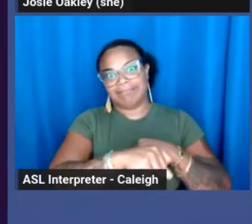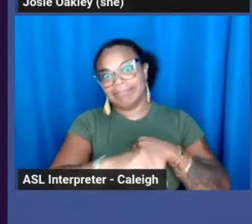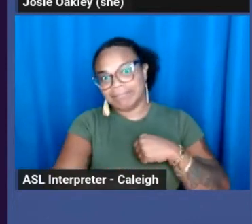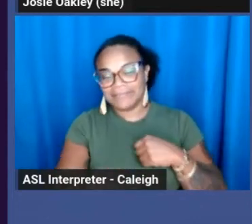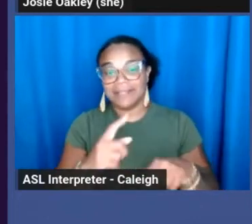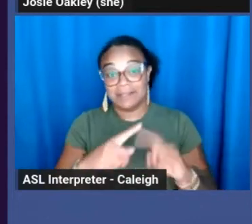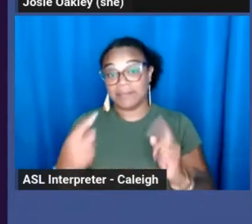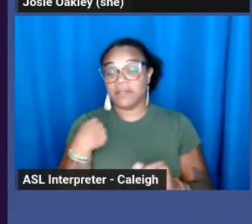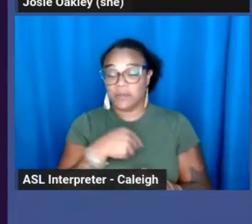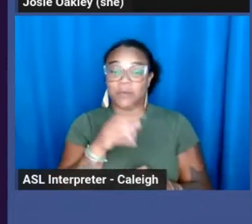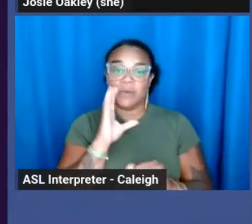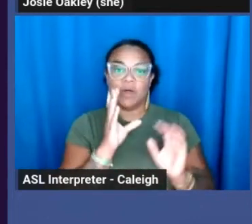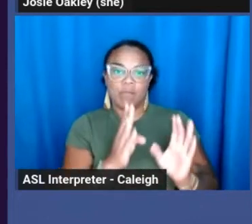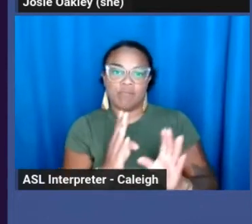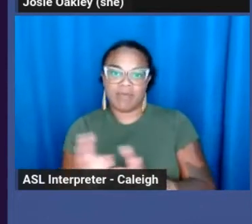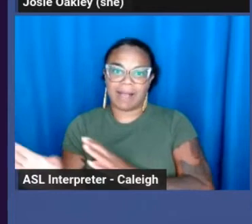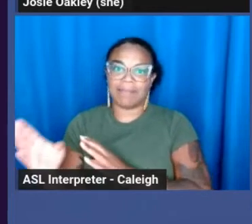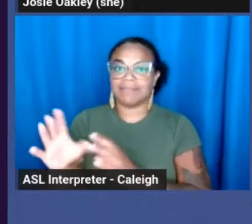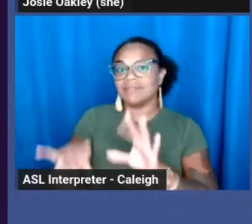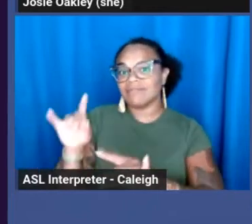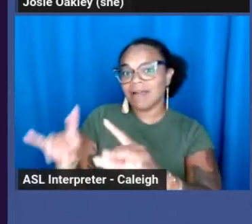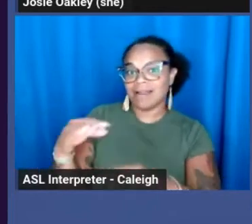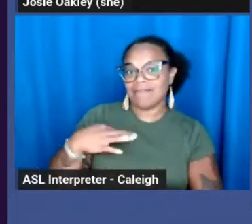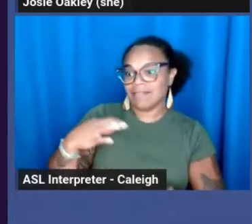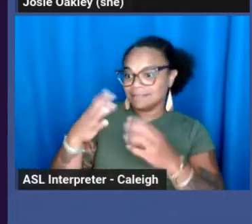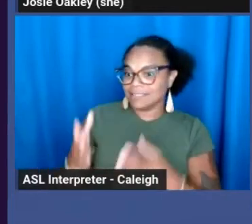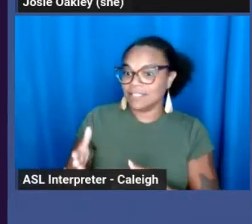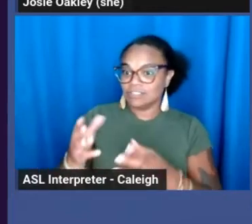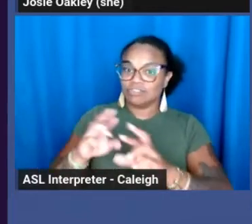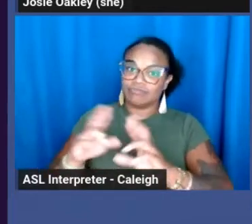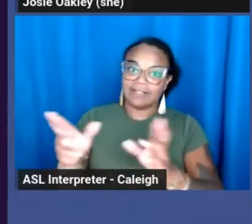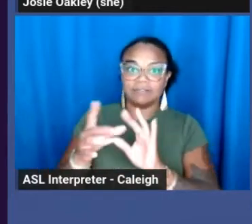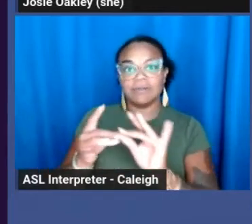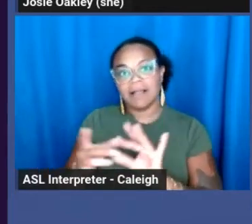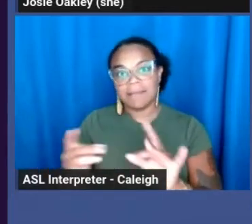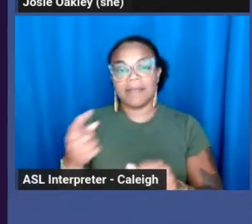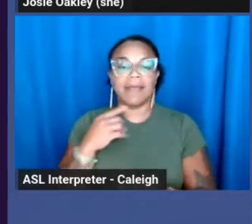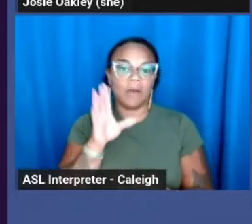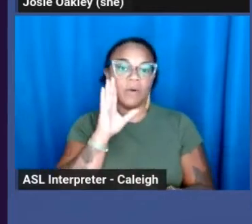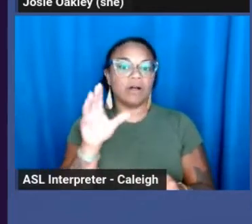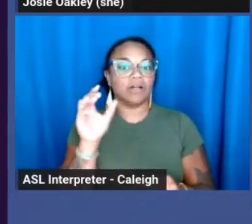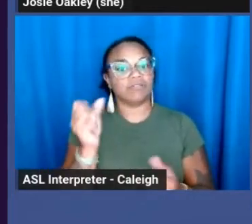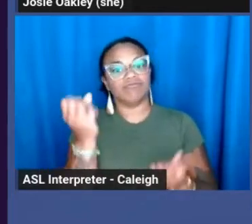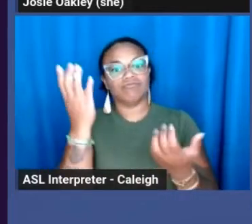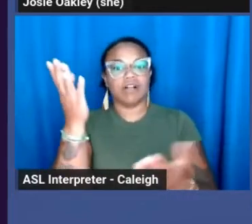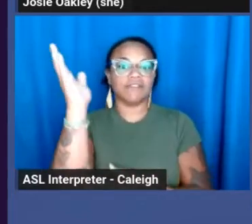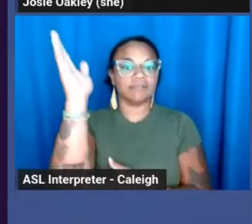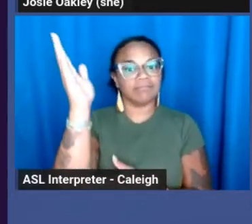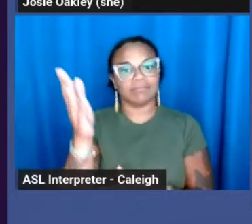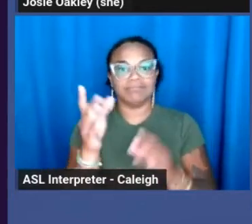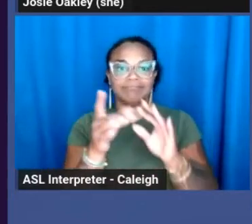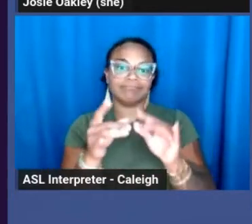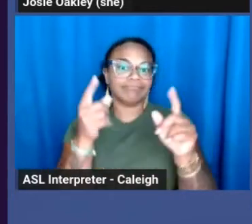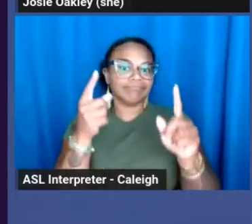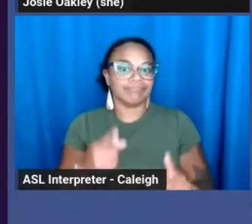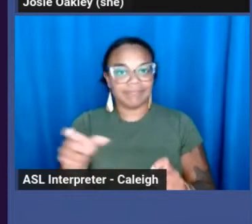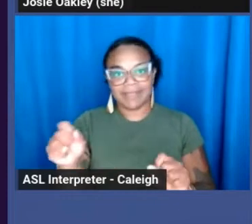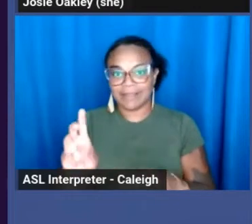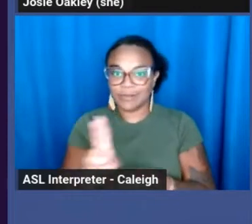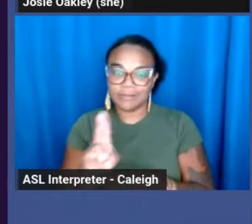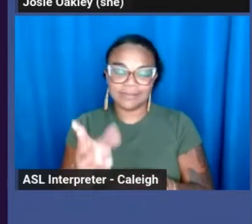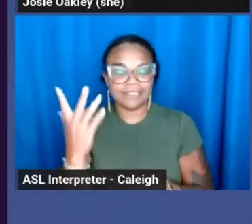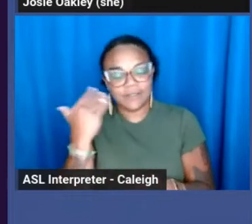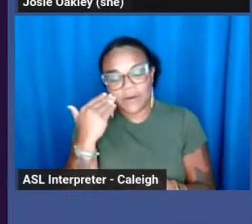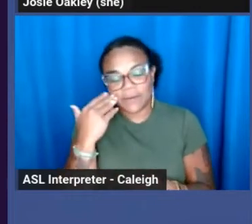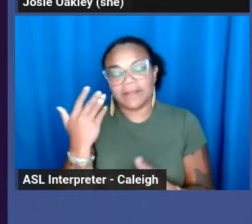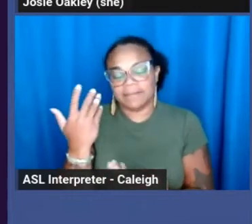end, we'll be prepping volunteers who are ready to give comments. We'll be offering talking points that they can use, knowing that at the